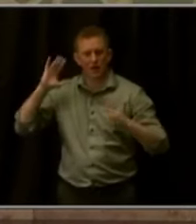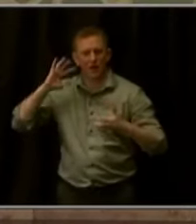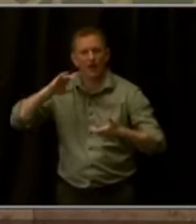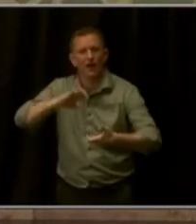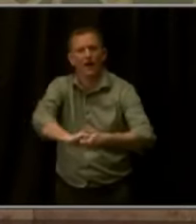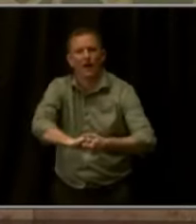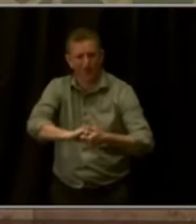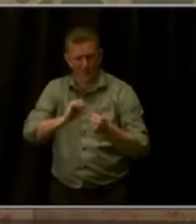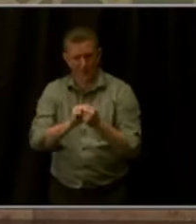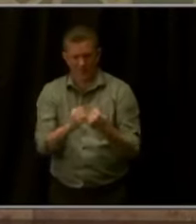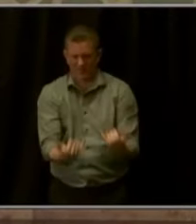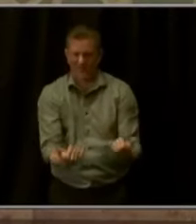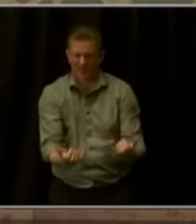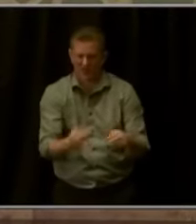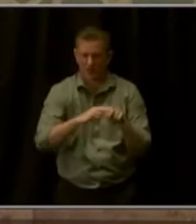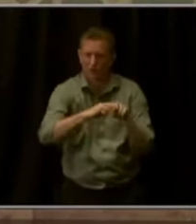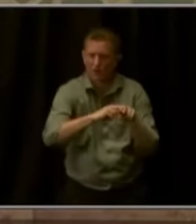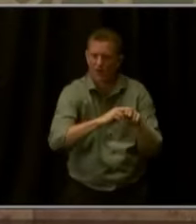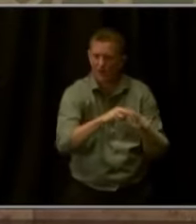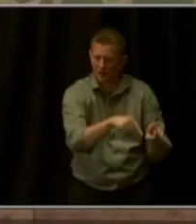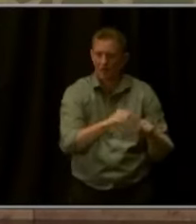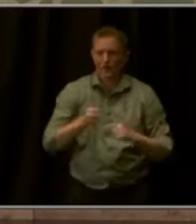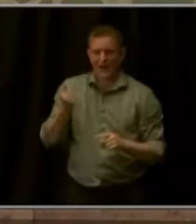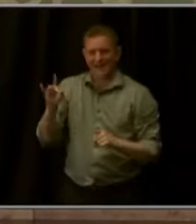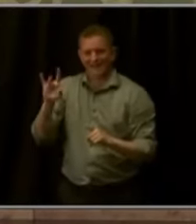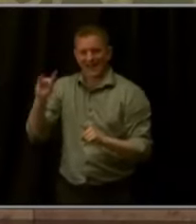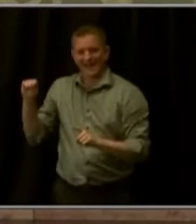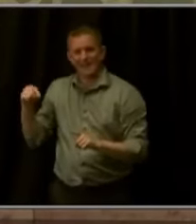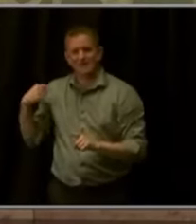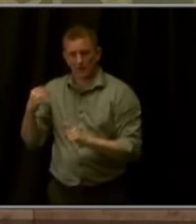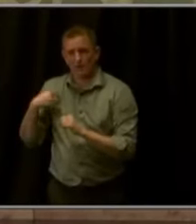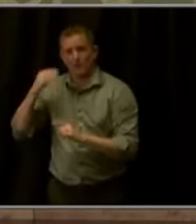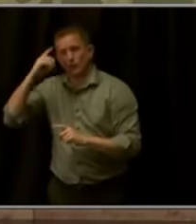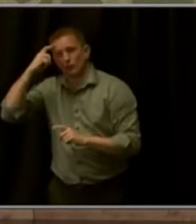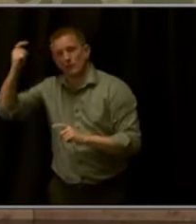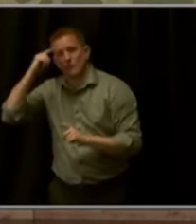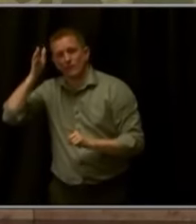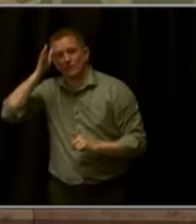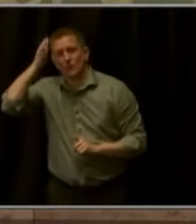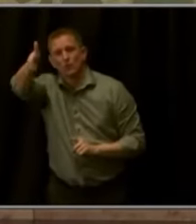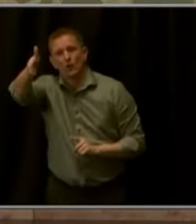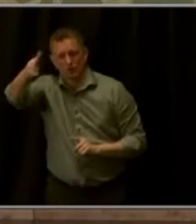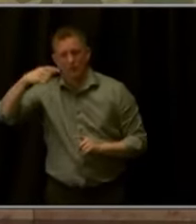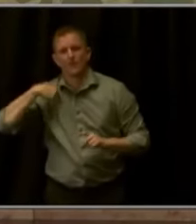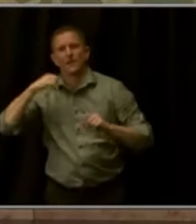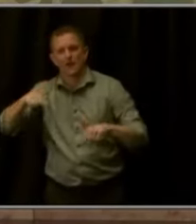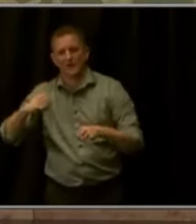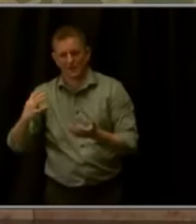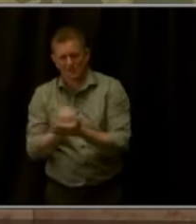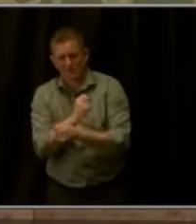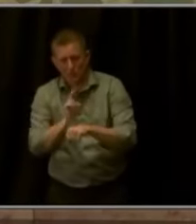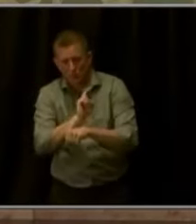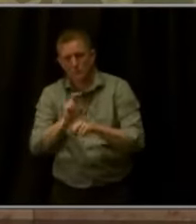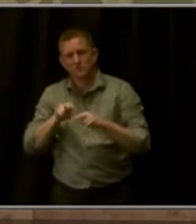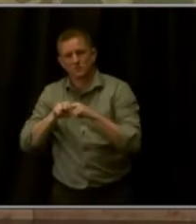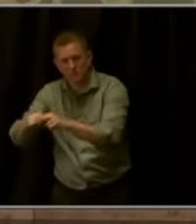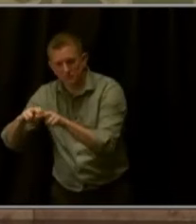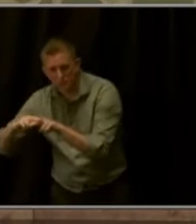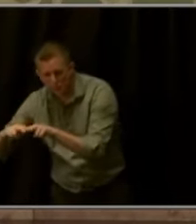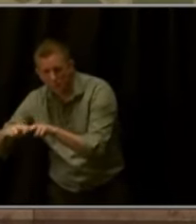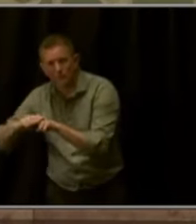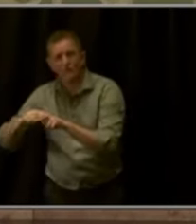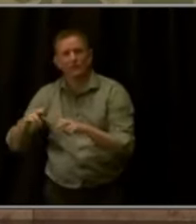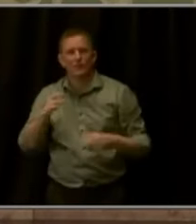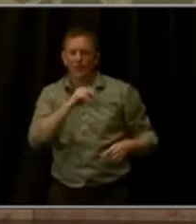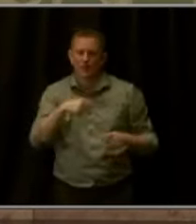just as our dreams for the future will be intertwined with the expansion of passenger rail and transit-oriented communities. I look